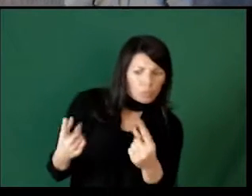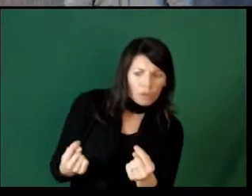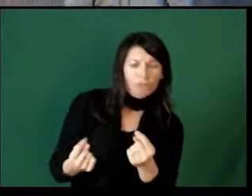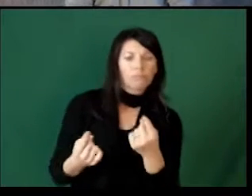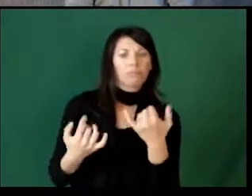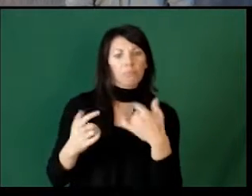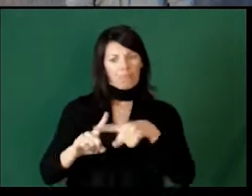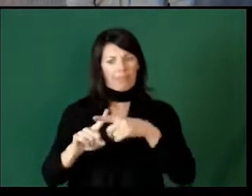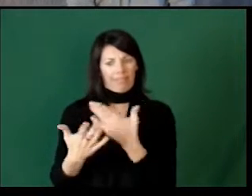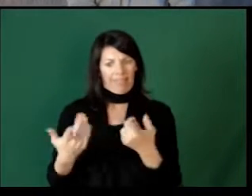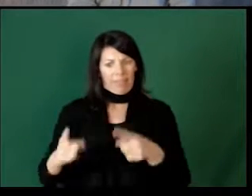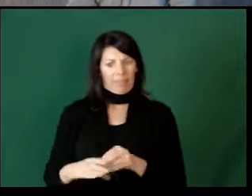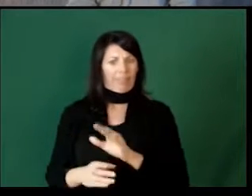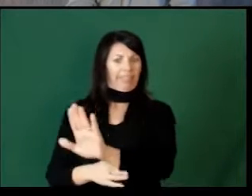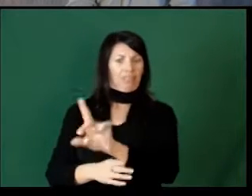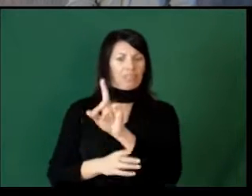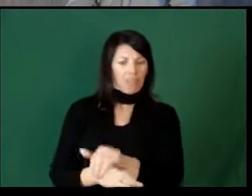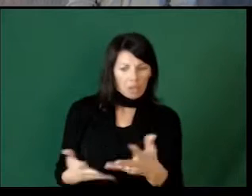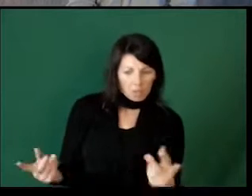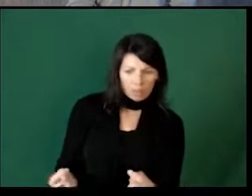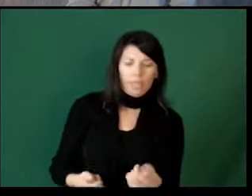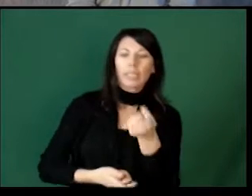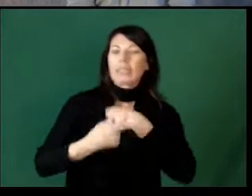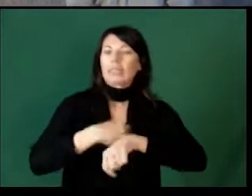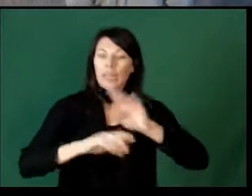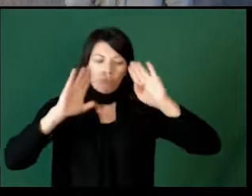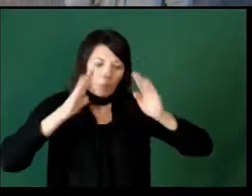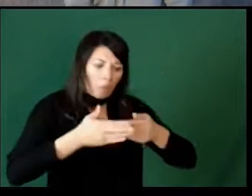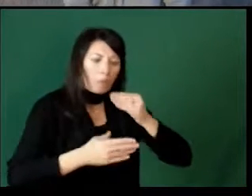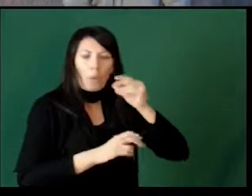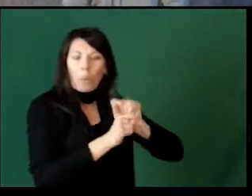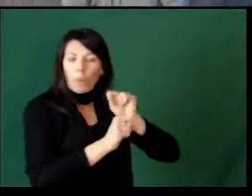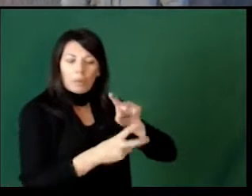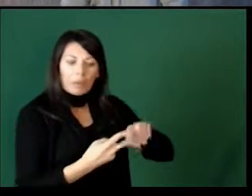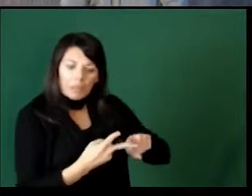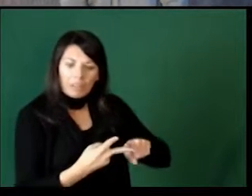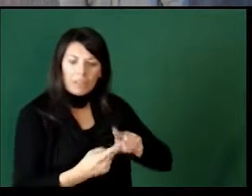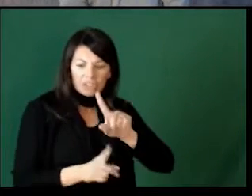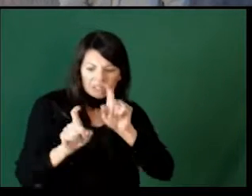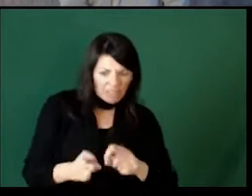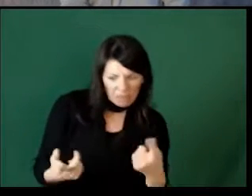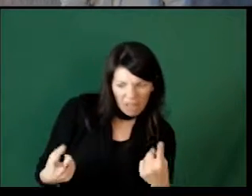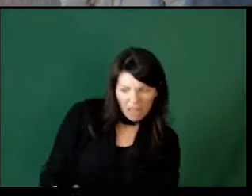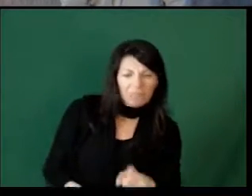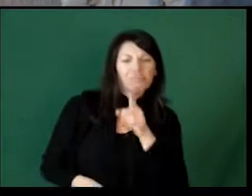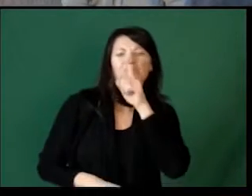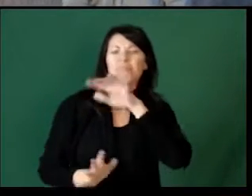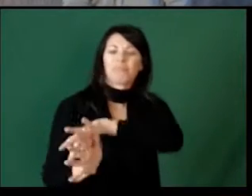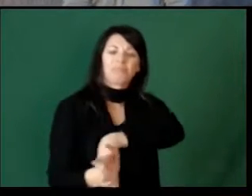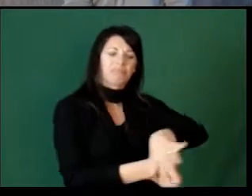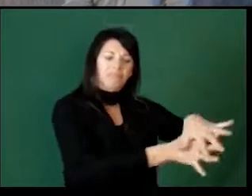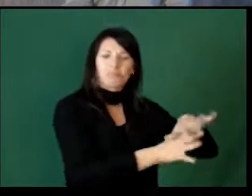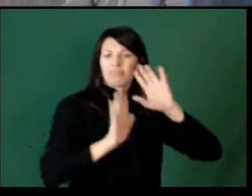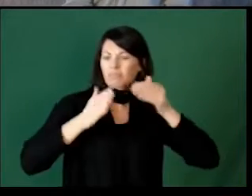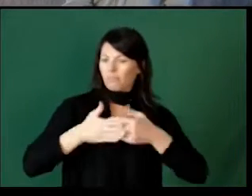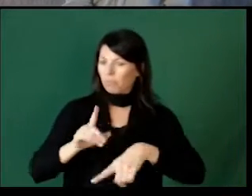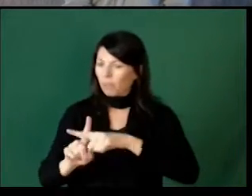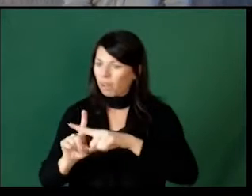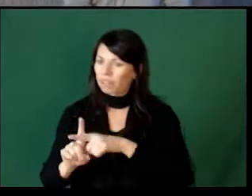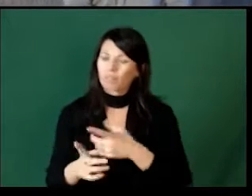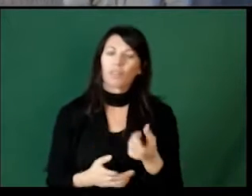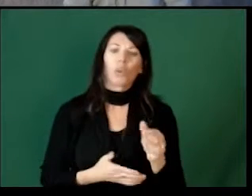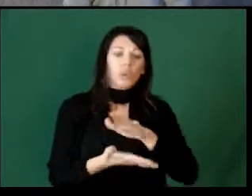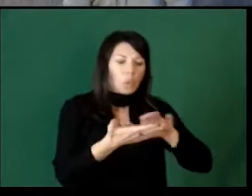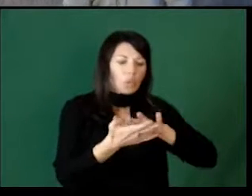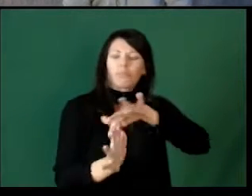things that went well in their day. Rather than focusing on things they need to do, how they did on their tests, what kind of homework they